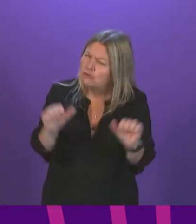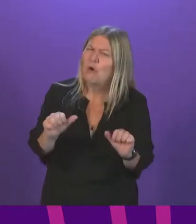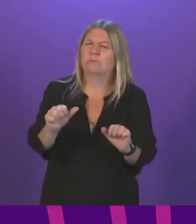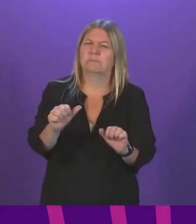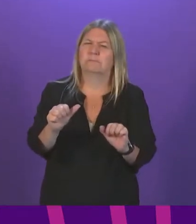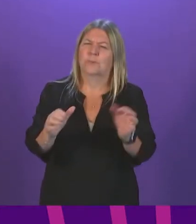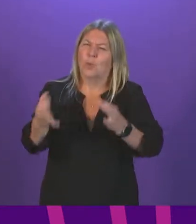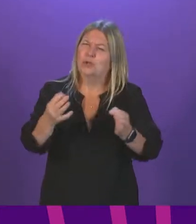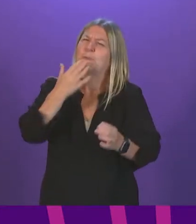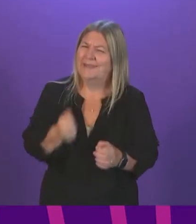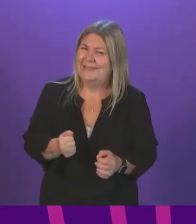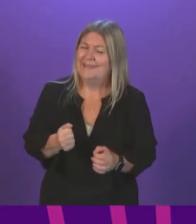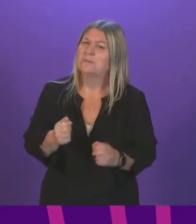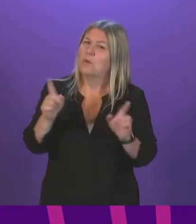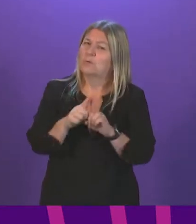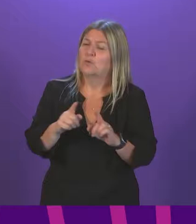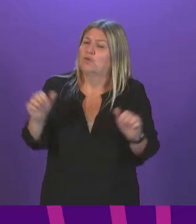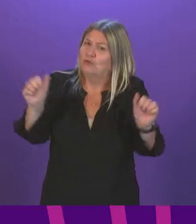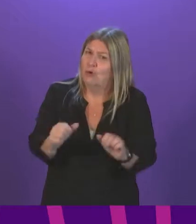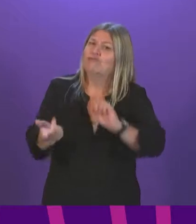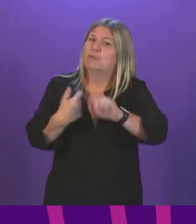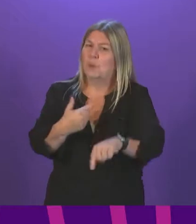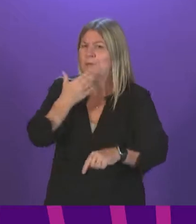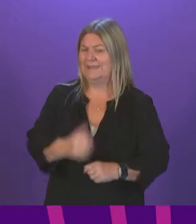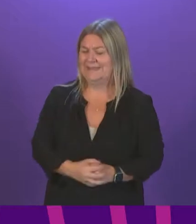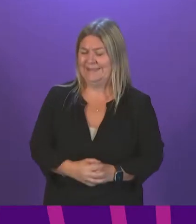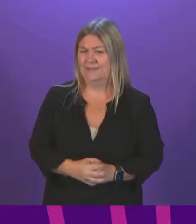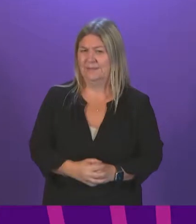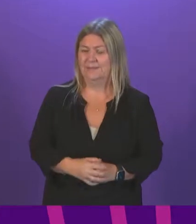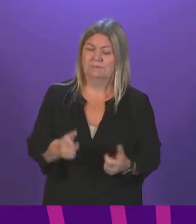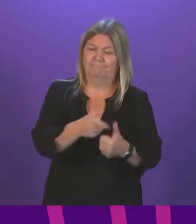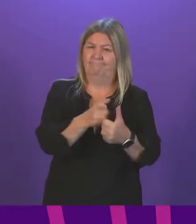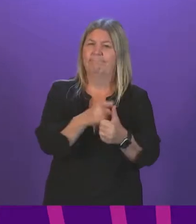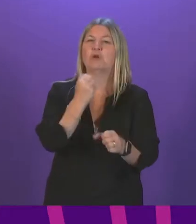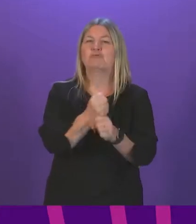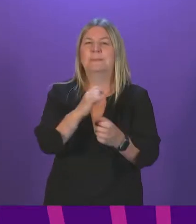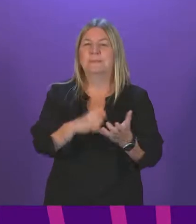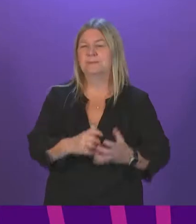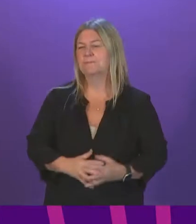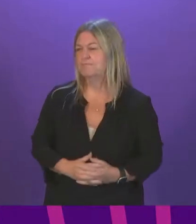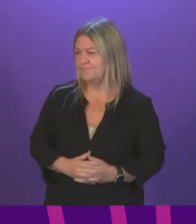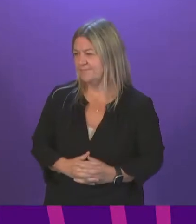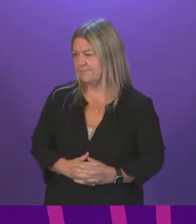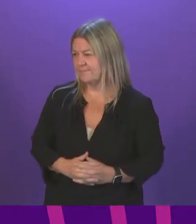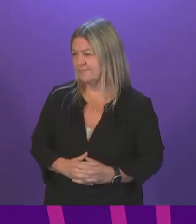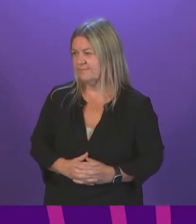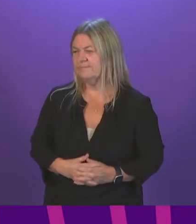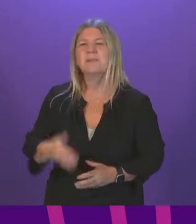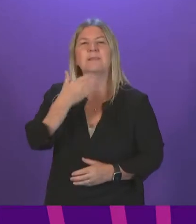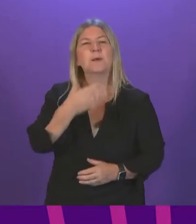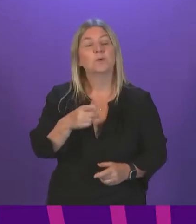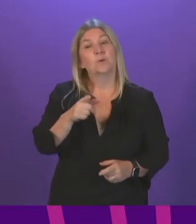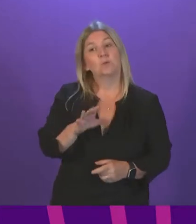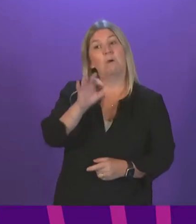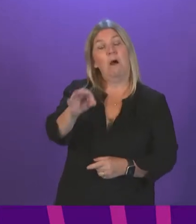questions and responses. And I call Graeme Simpson. Thank you, Presiding Officer. To ask the